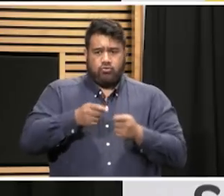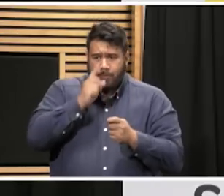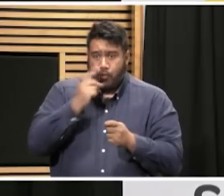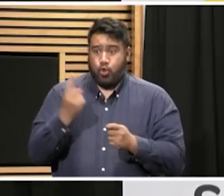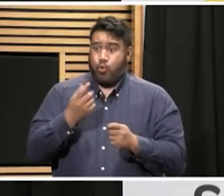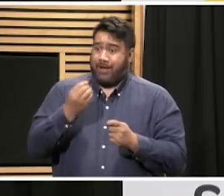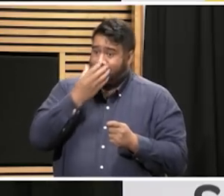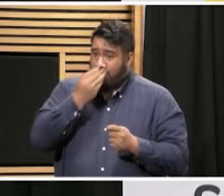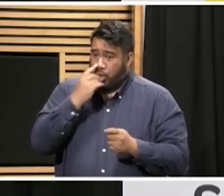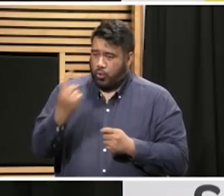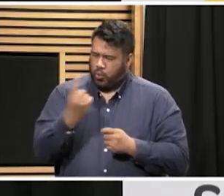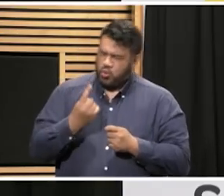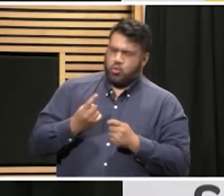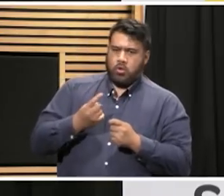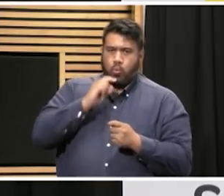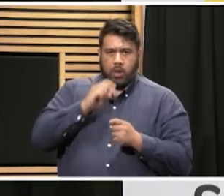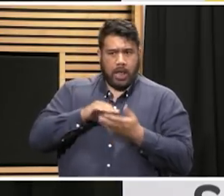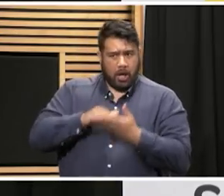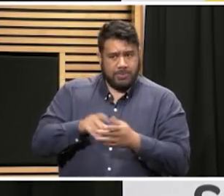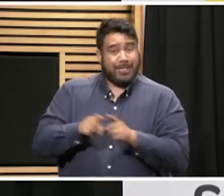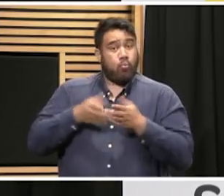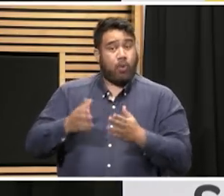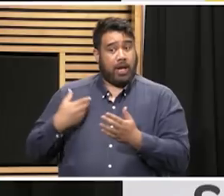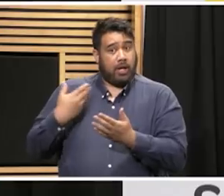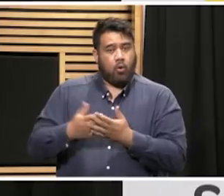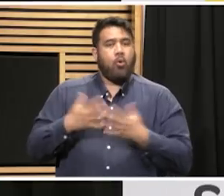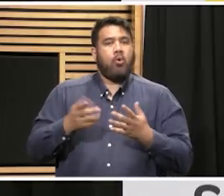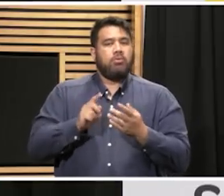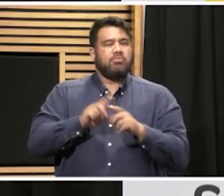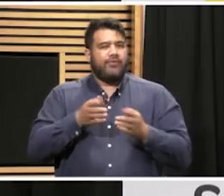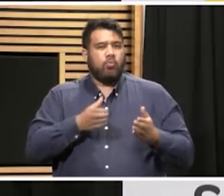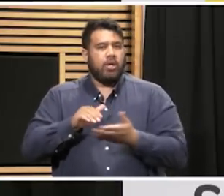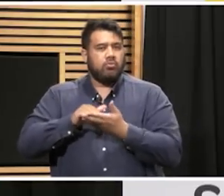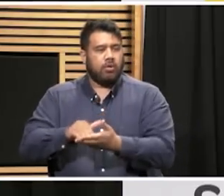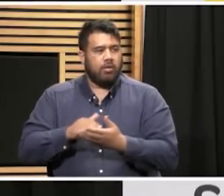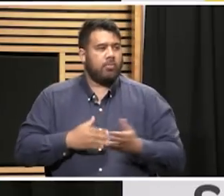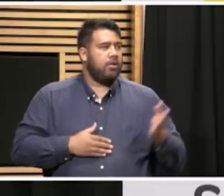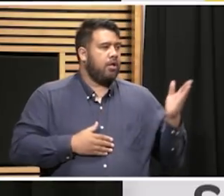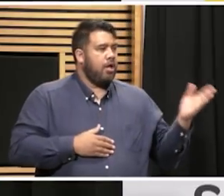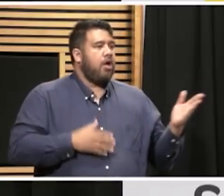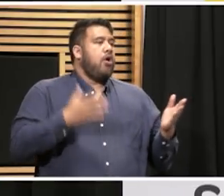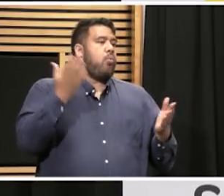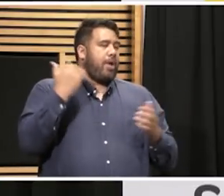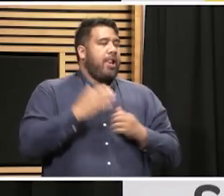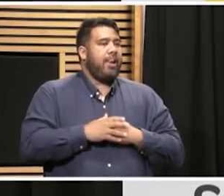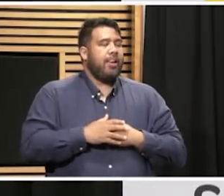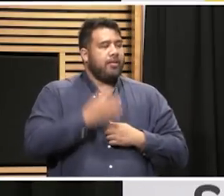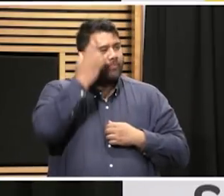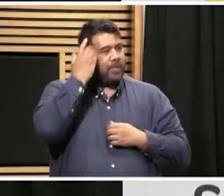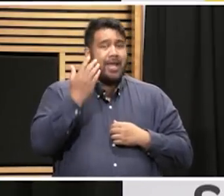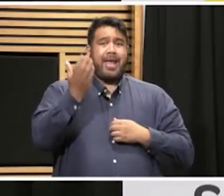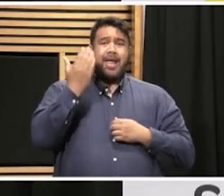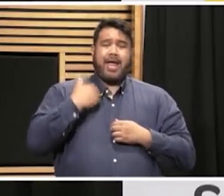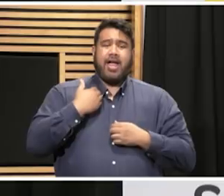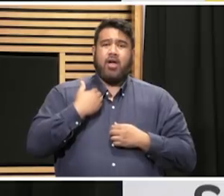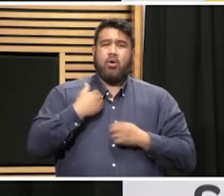the case on the West Coast was someone who presented where COVID-19 wasn't part of what we'd call the differential diagnosis